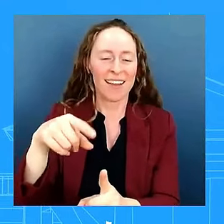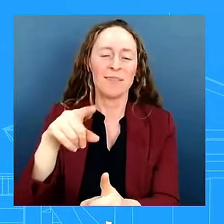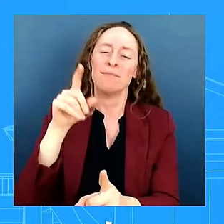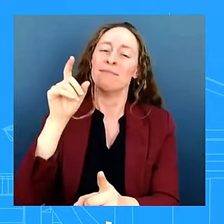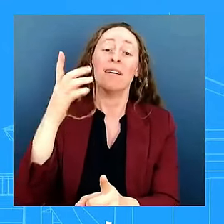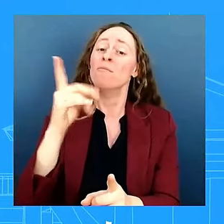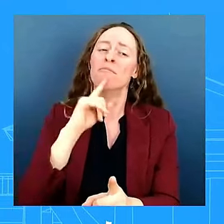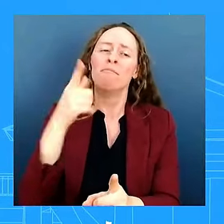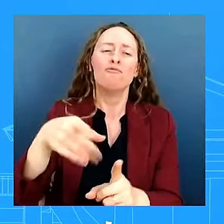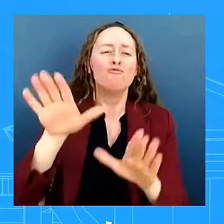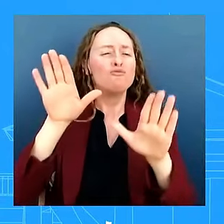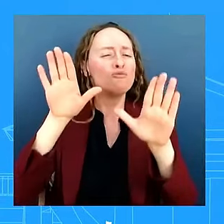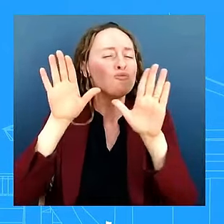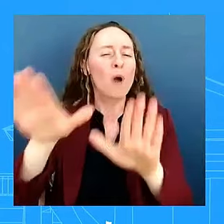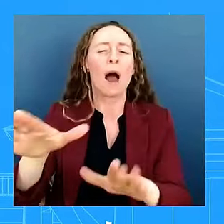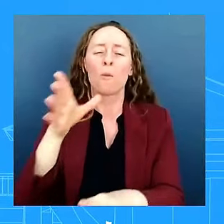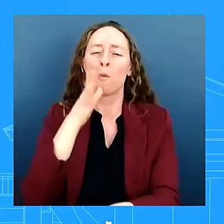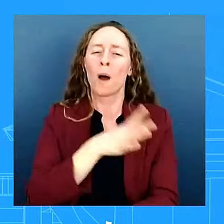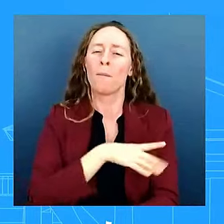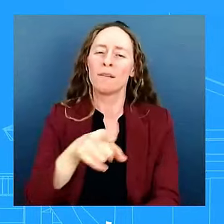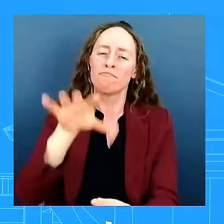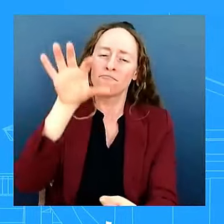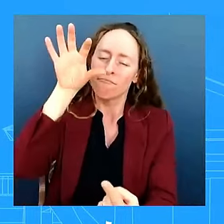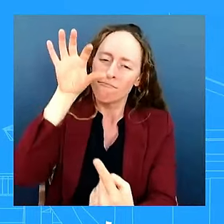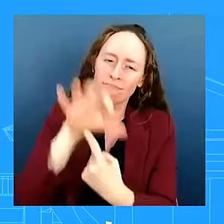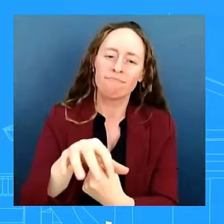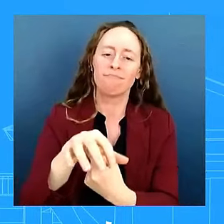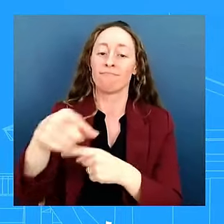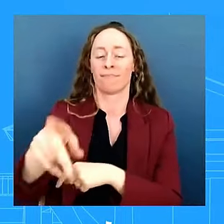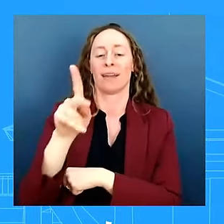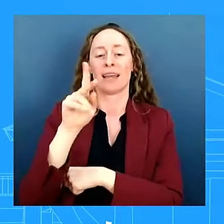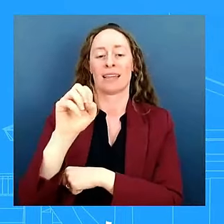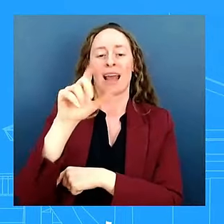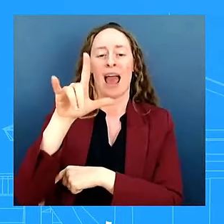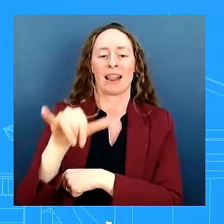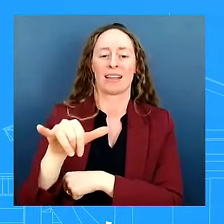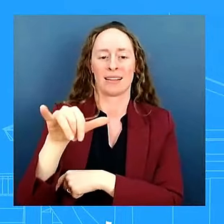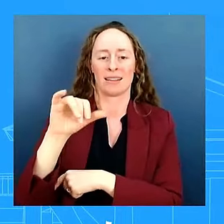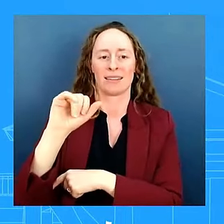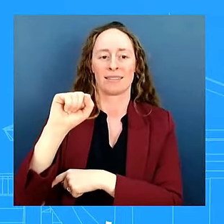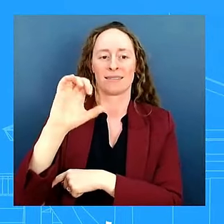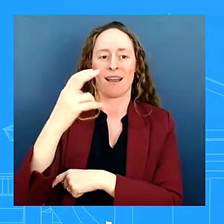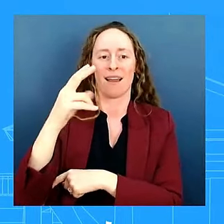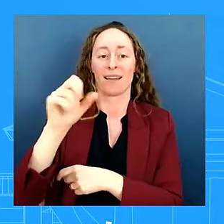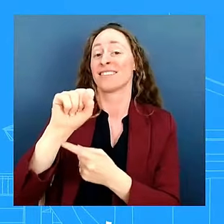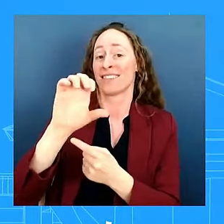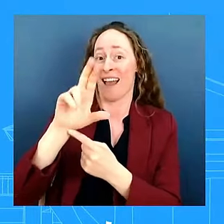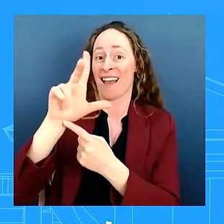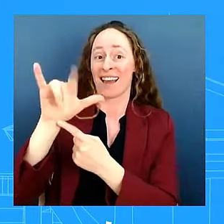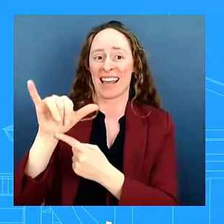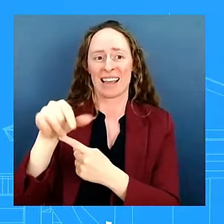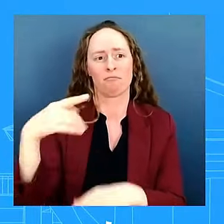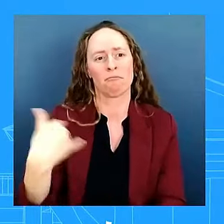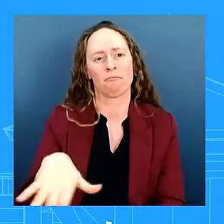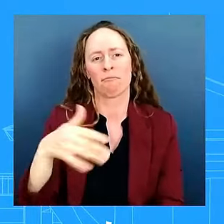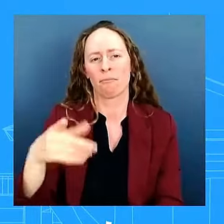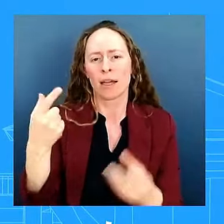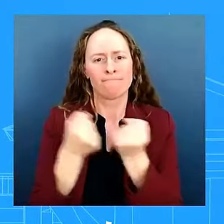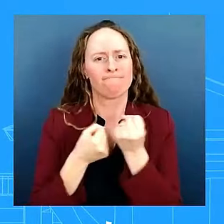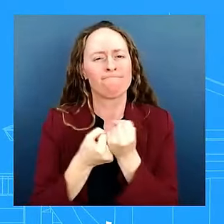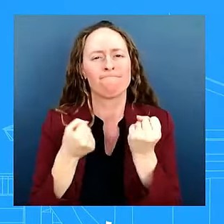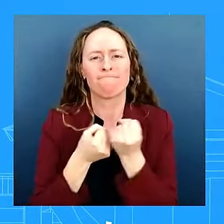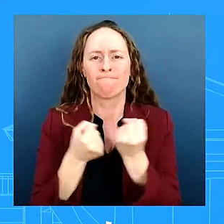and celebrate kelly scully well kelly's been supporting our team and working with many of you on health care and